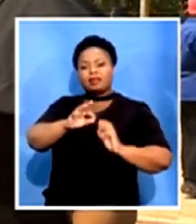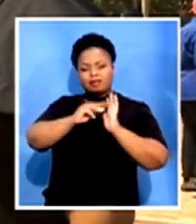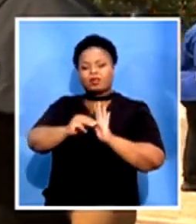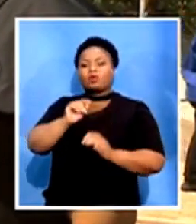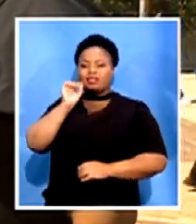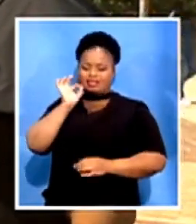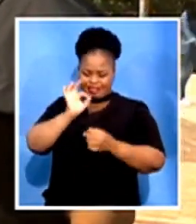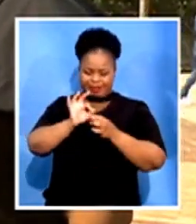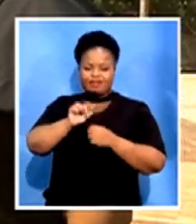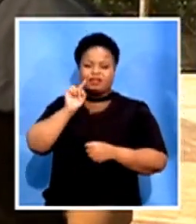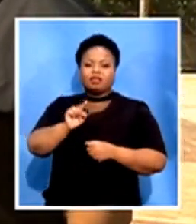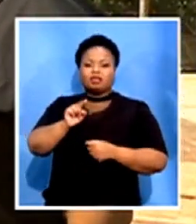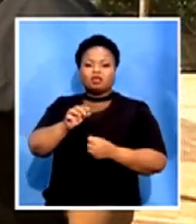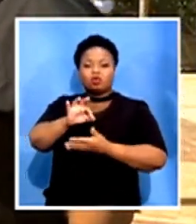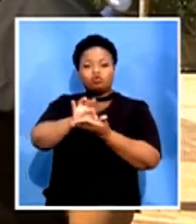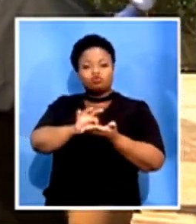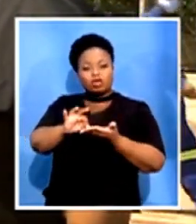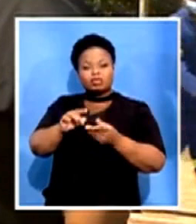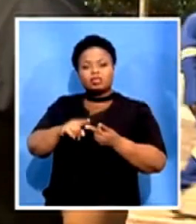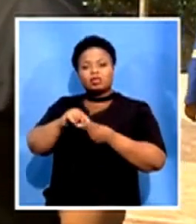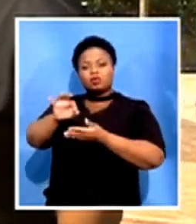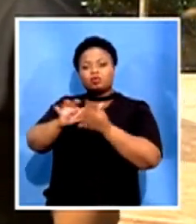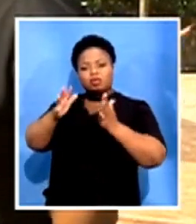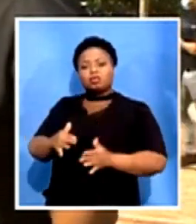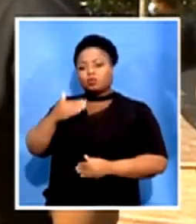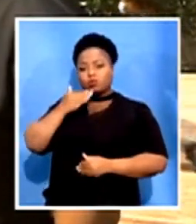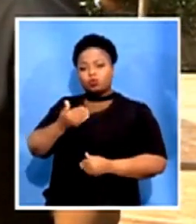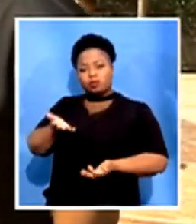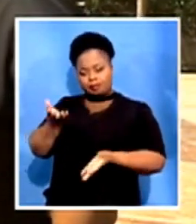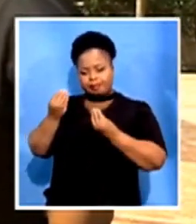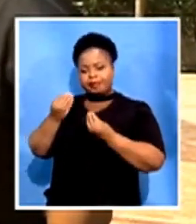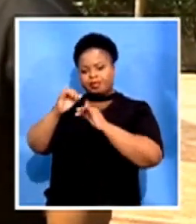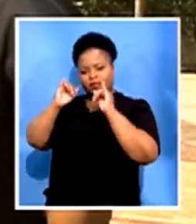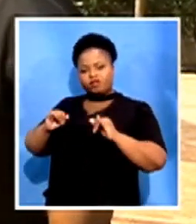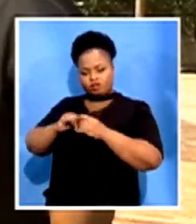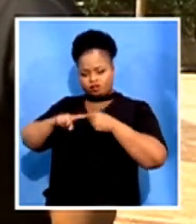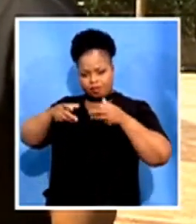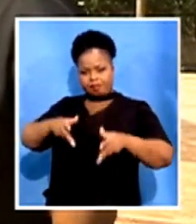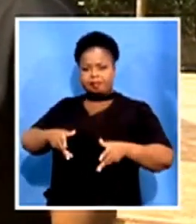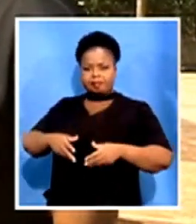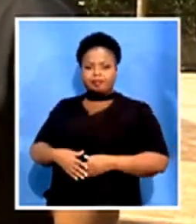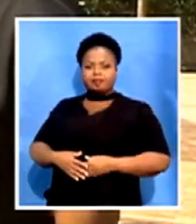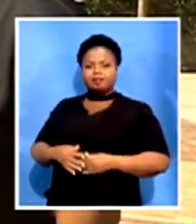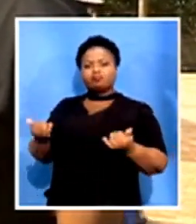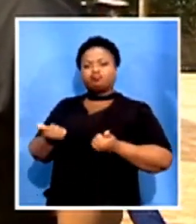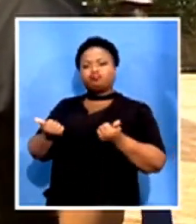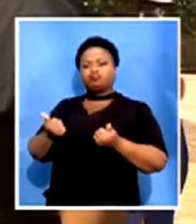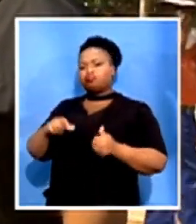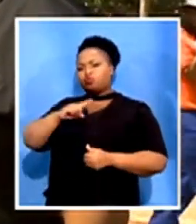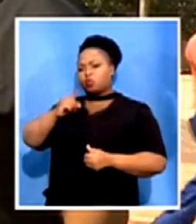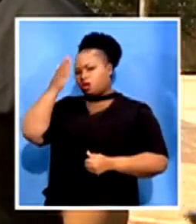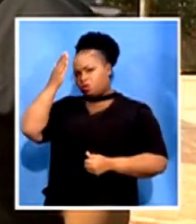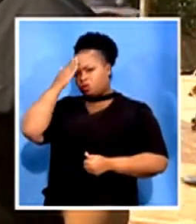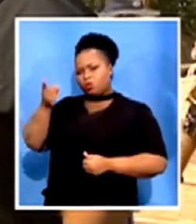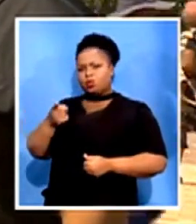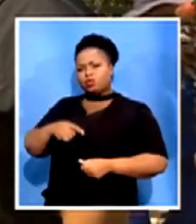contractors that received invoices from here. Like already we know that there is one official who has given